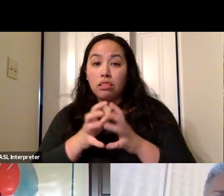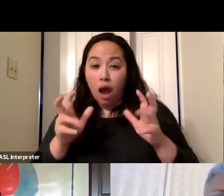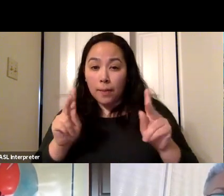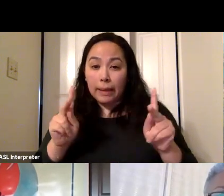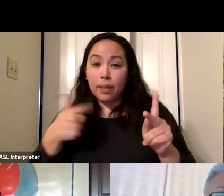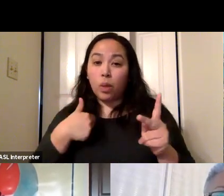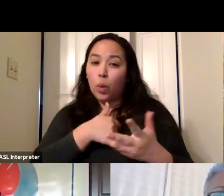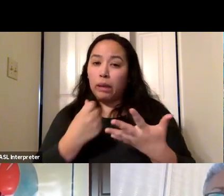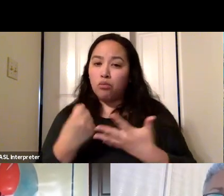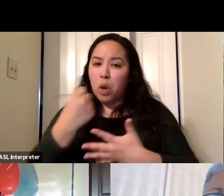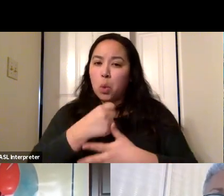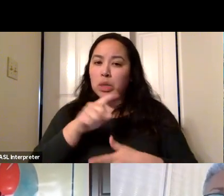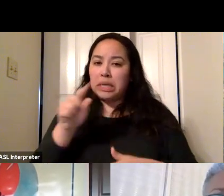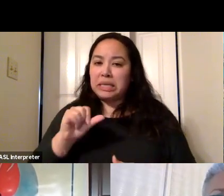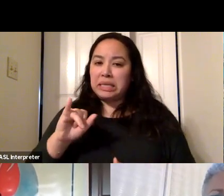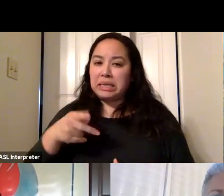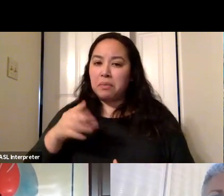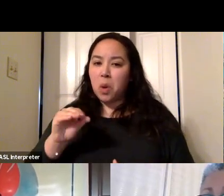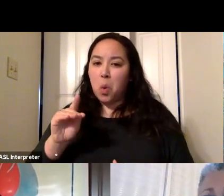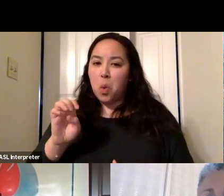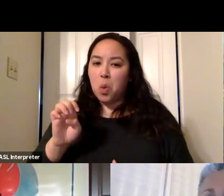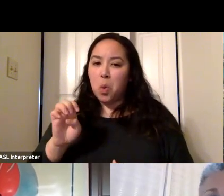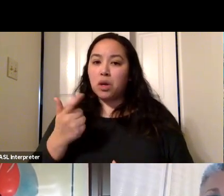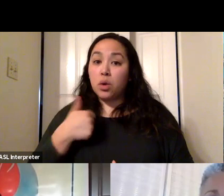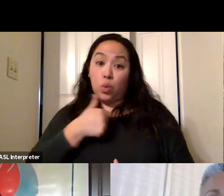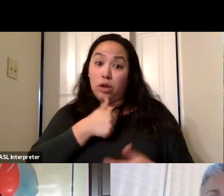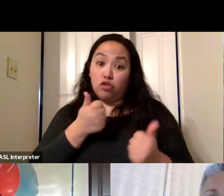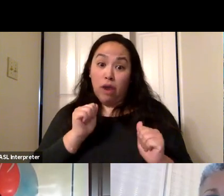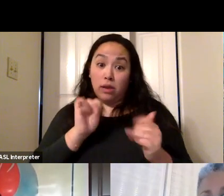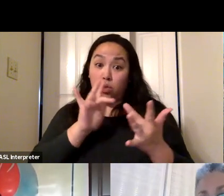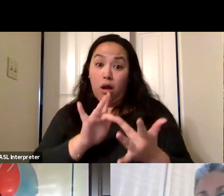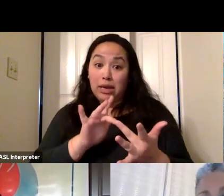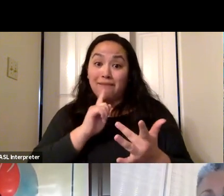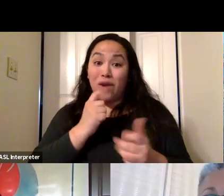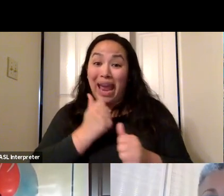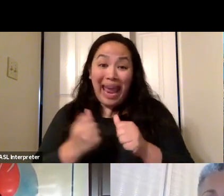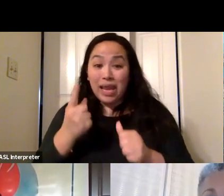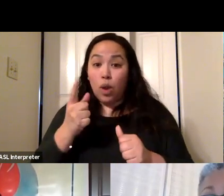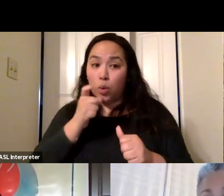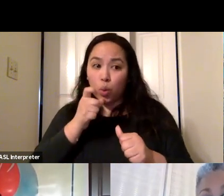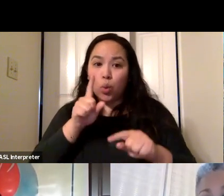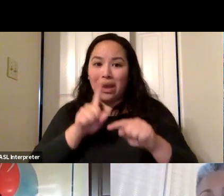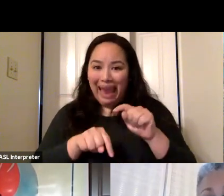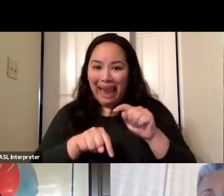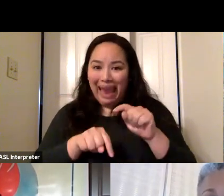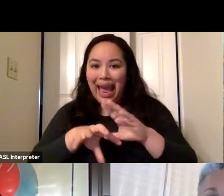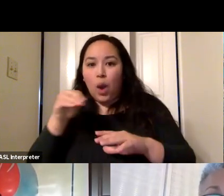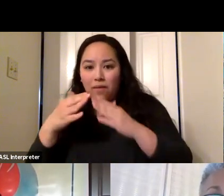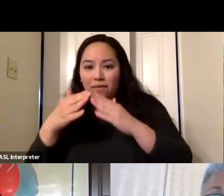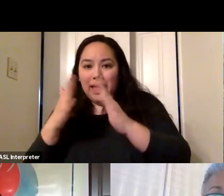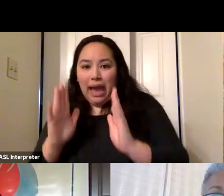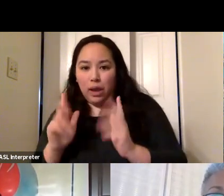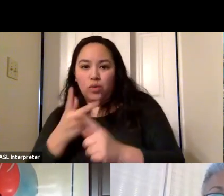code. And so we're really trying to reach anybody who is homebound and can't leave their home and needs and needs a vaccine.